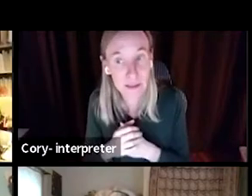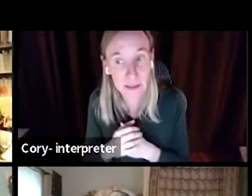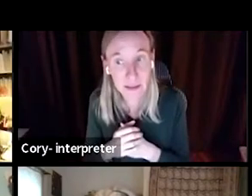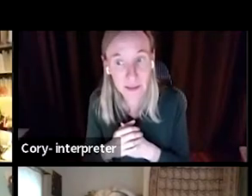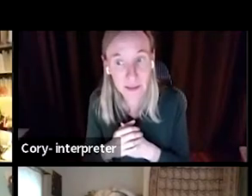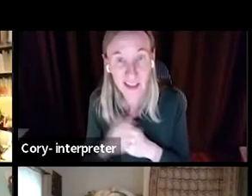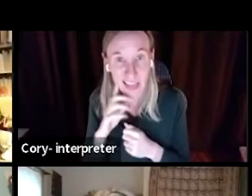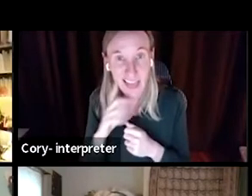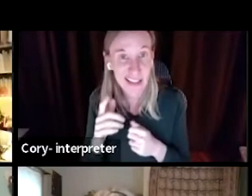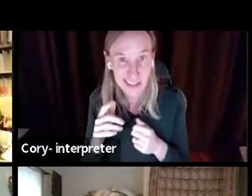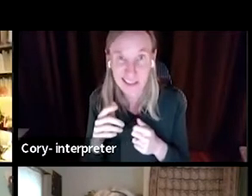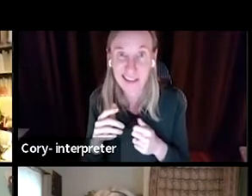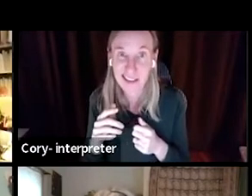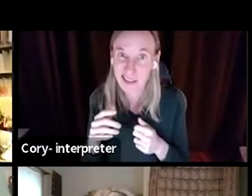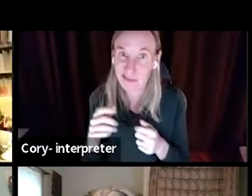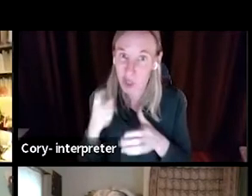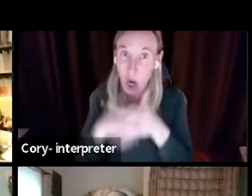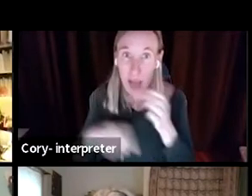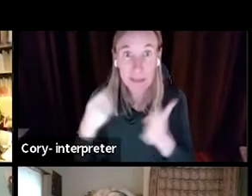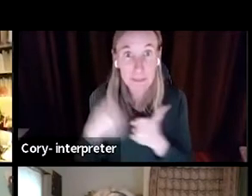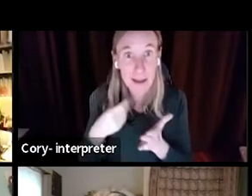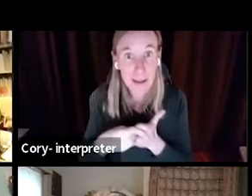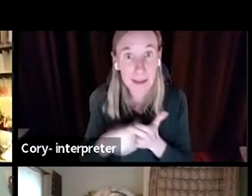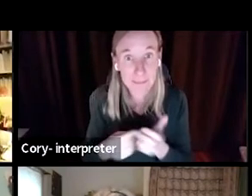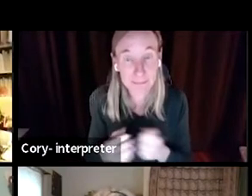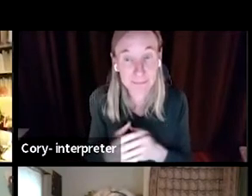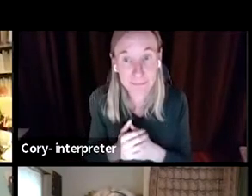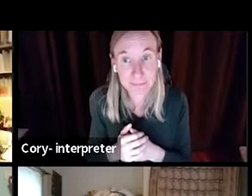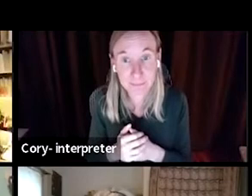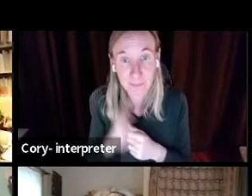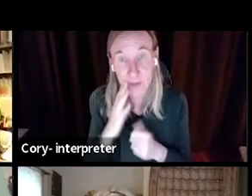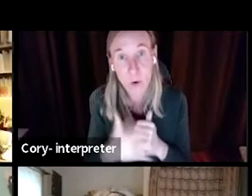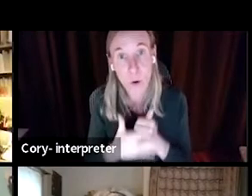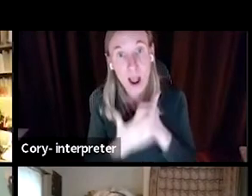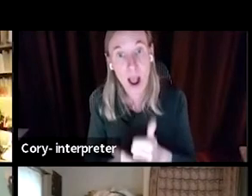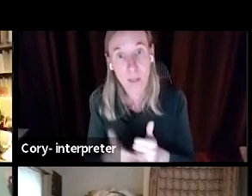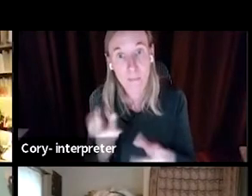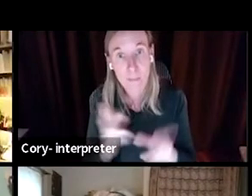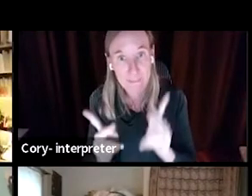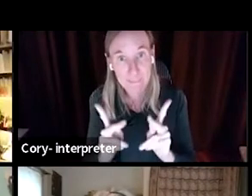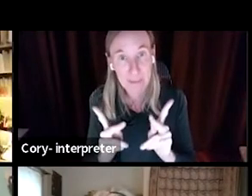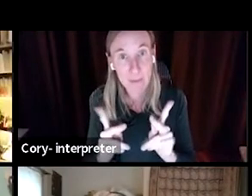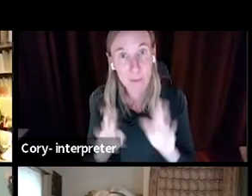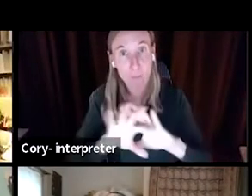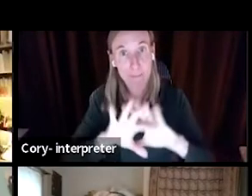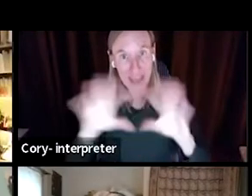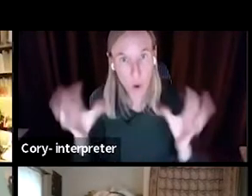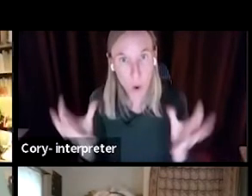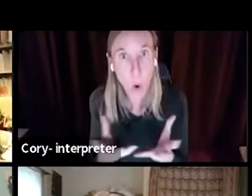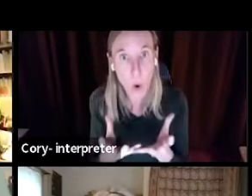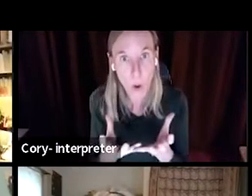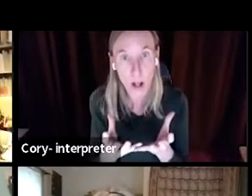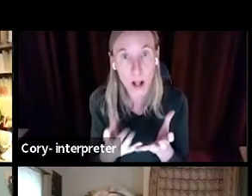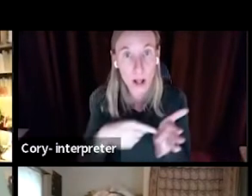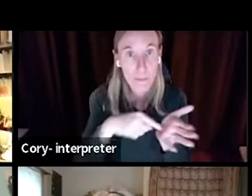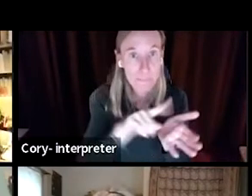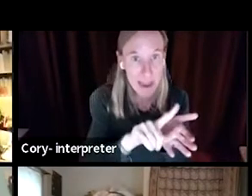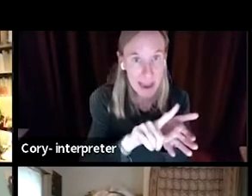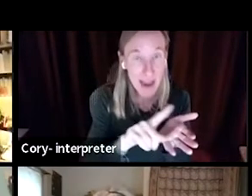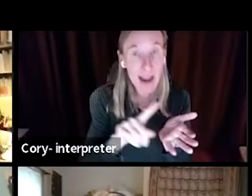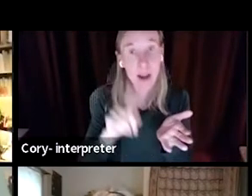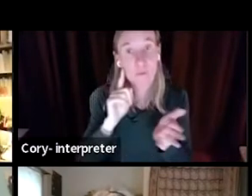at an opportunity cost. And so helping people be whole, whether it's replacing wages lost